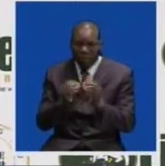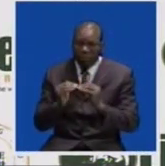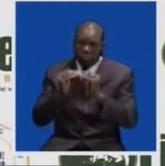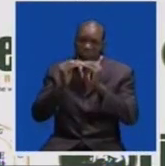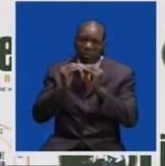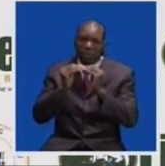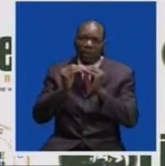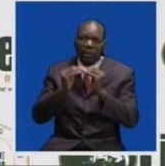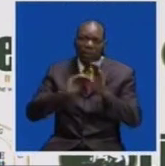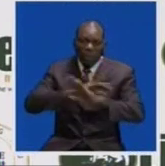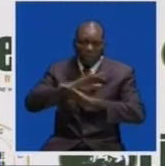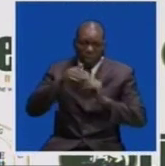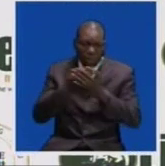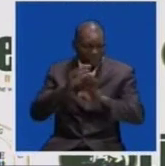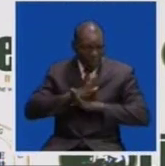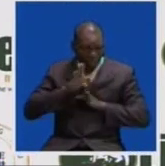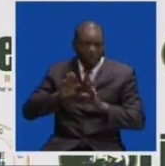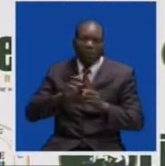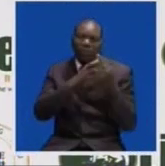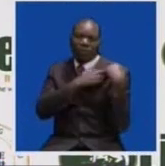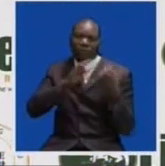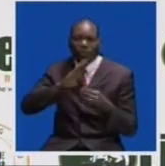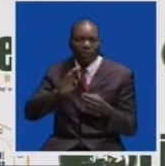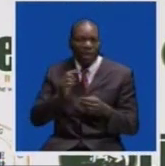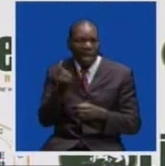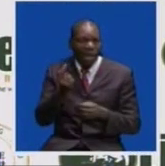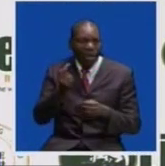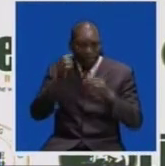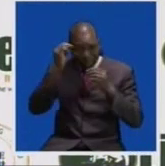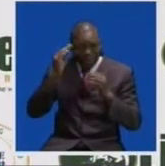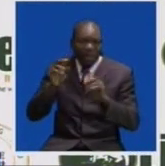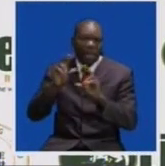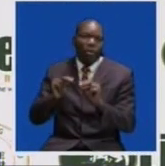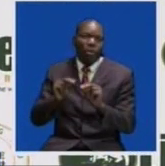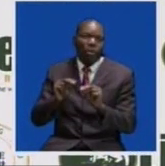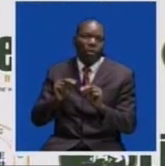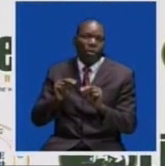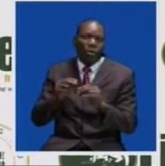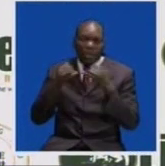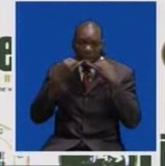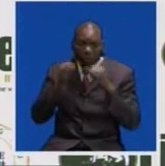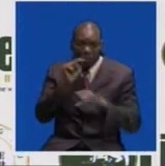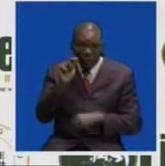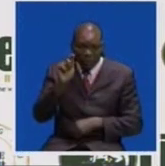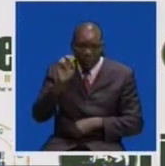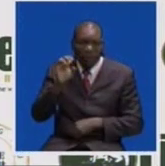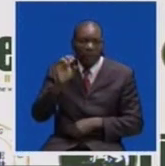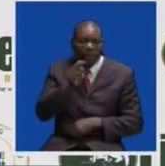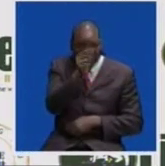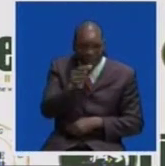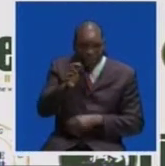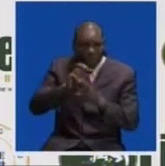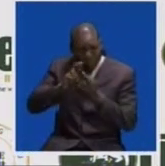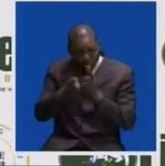responsibility of every Zambian and not the minister alone. He has told the NBC News in an interview that everyone has a role to play